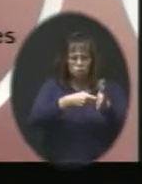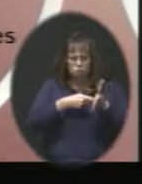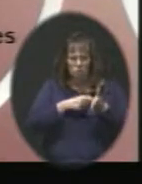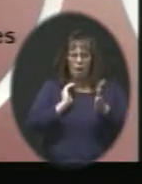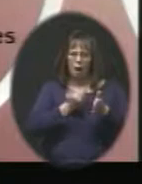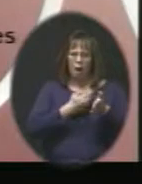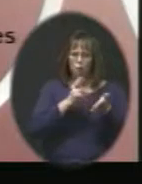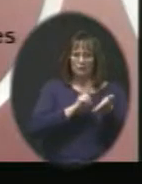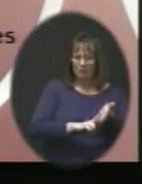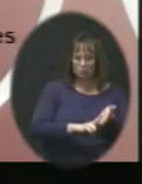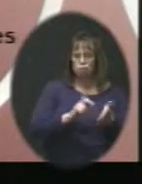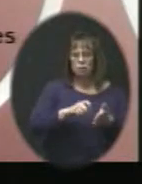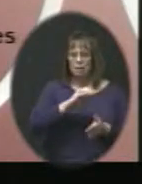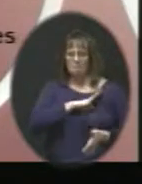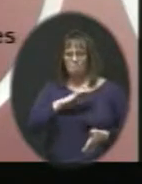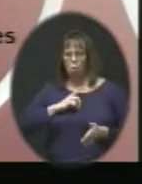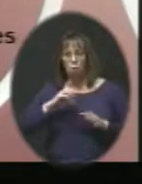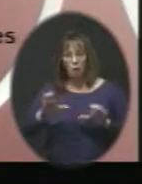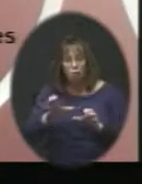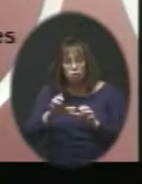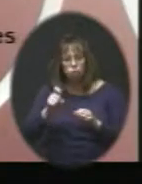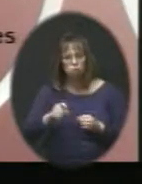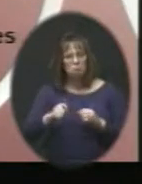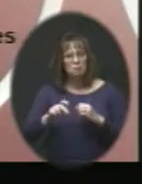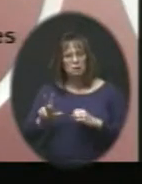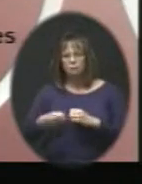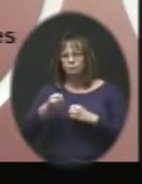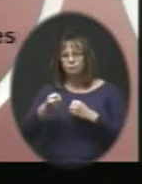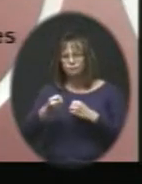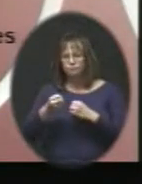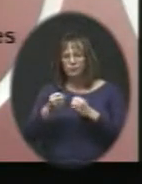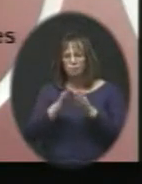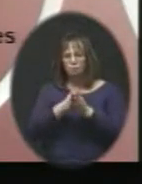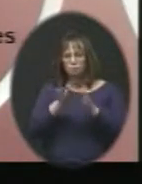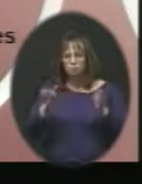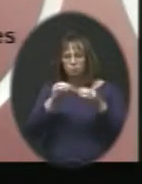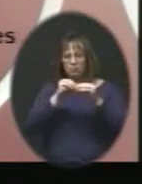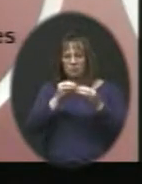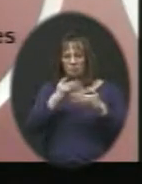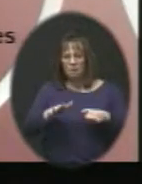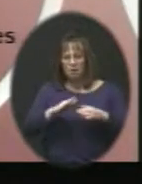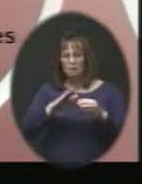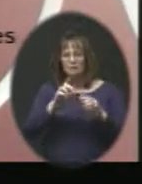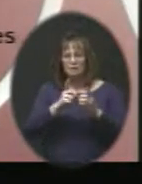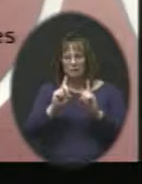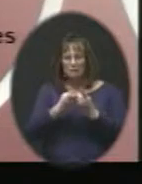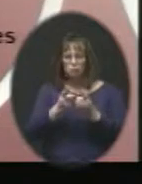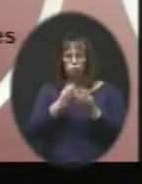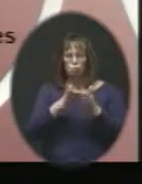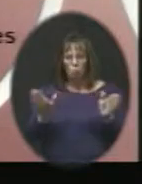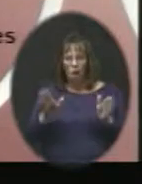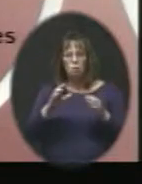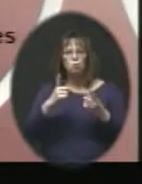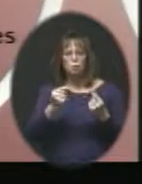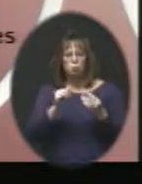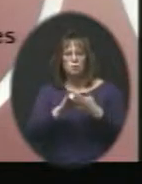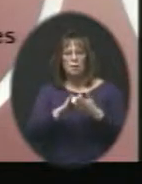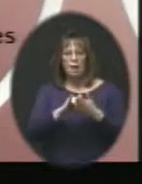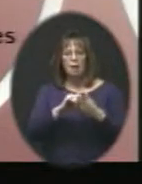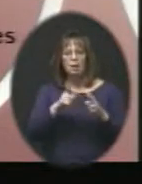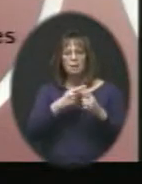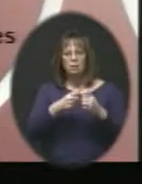our signature? Does it need board action? Should it be consolidated across the whole district? So we're doing that throughout the year to build the inventory and then we can